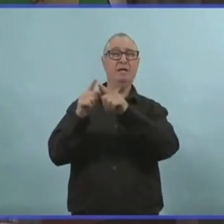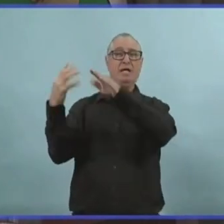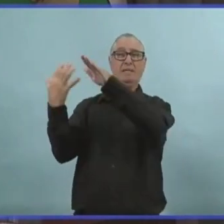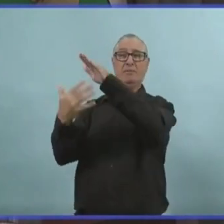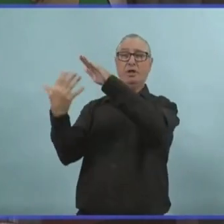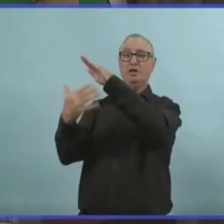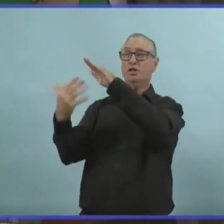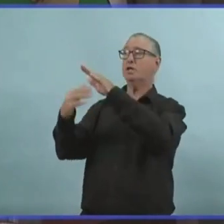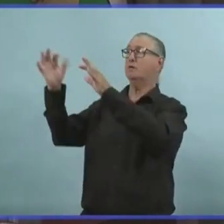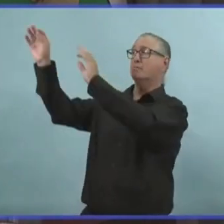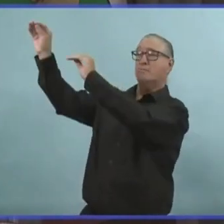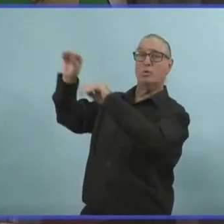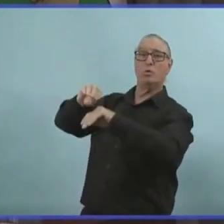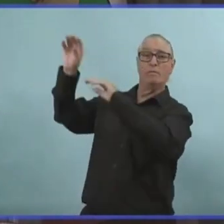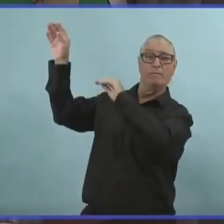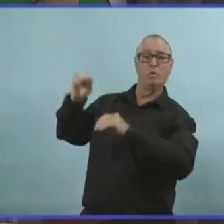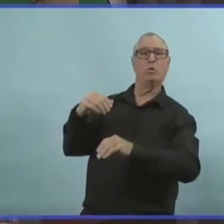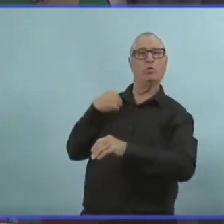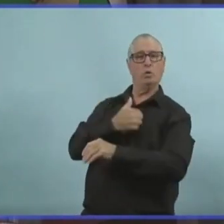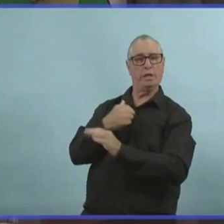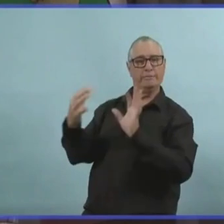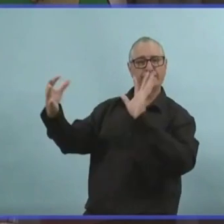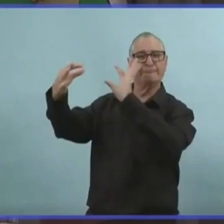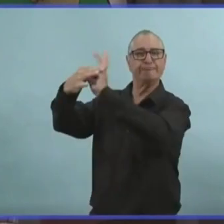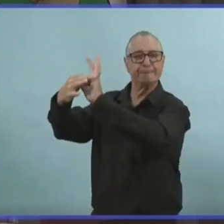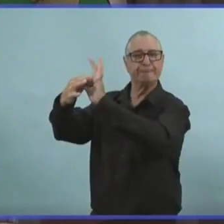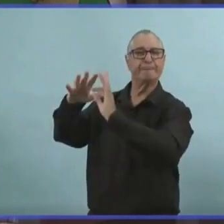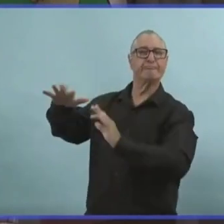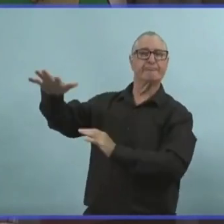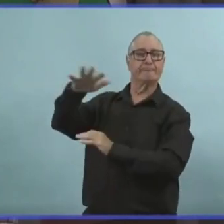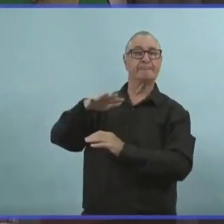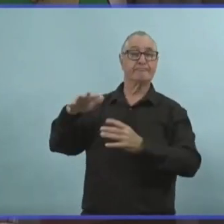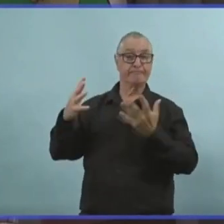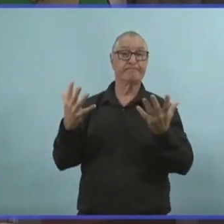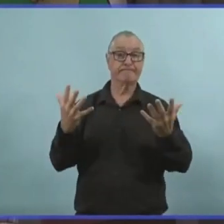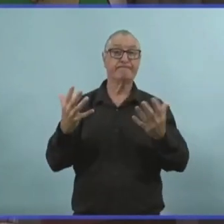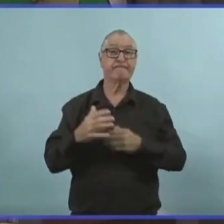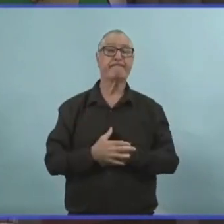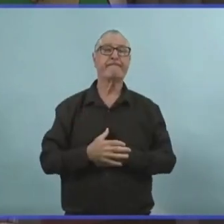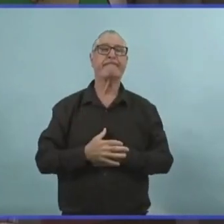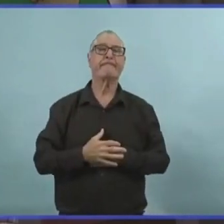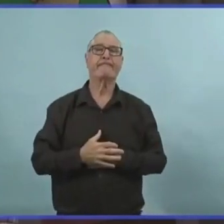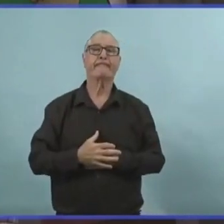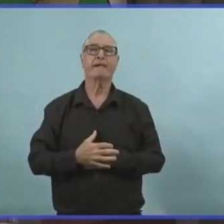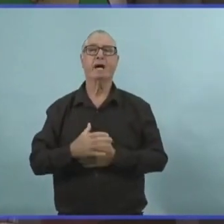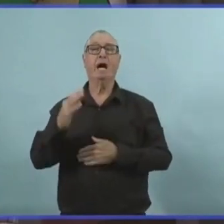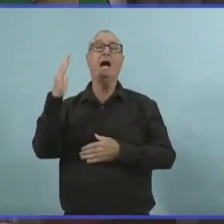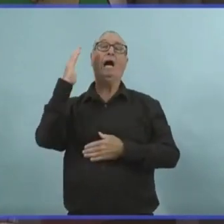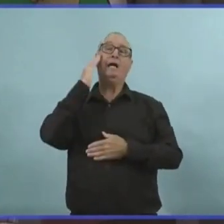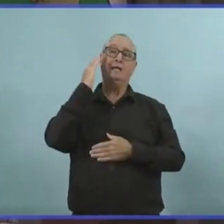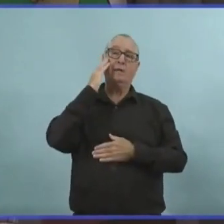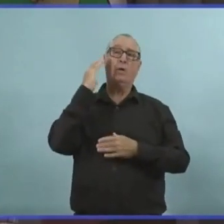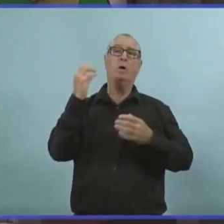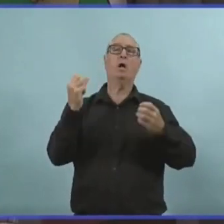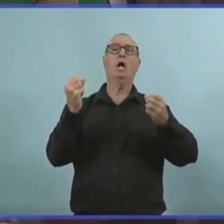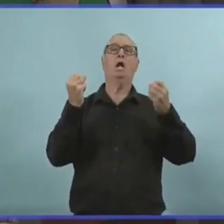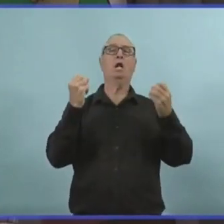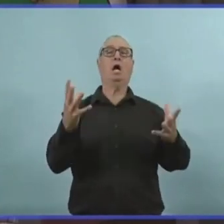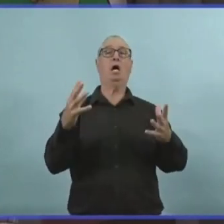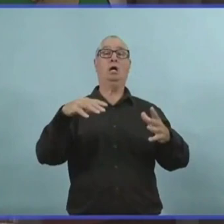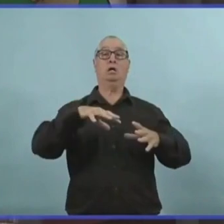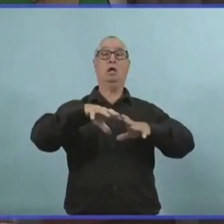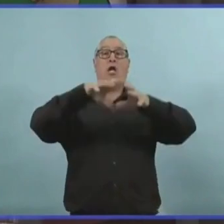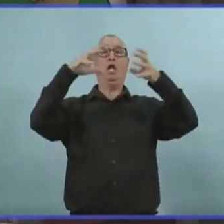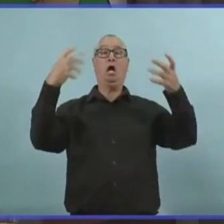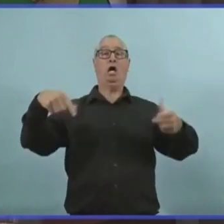shock that many Canadians are experiencing with the discovery of unmarked graves. And so I'm hopeful we can move forward.